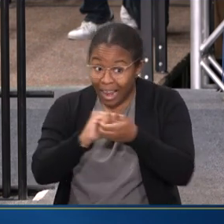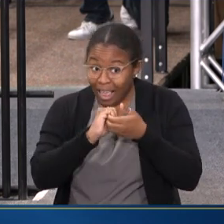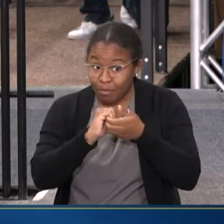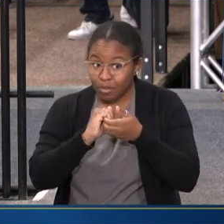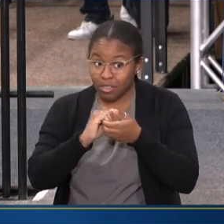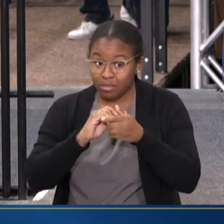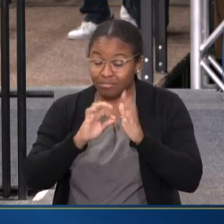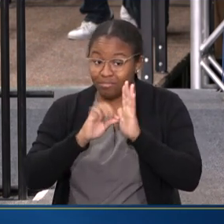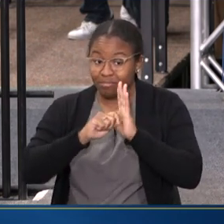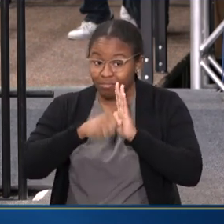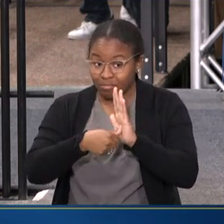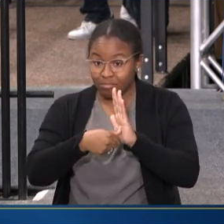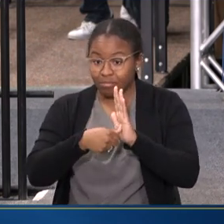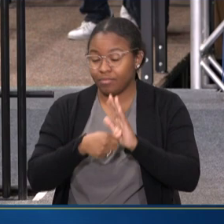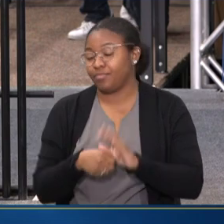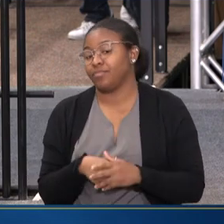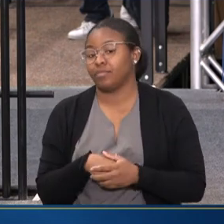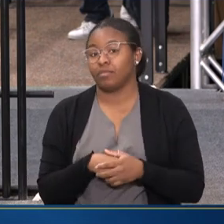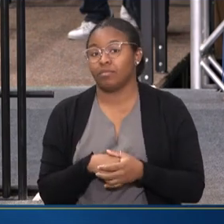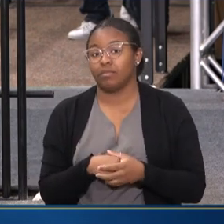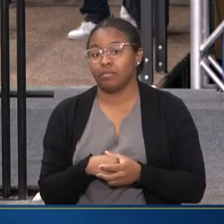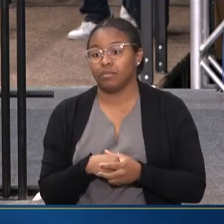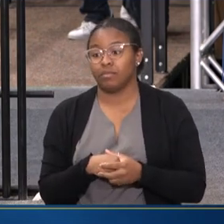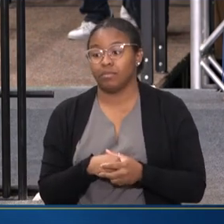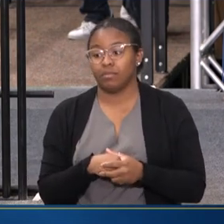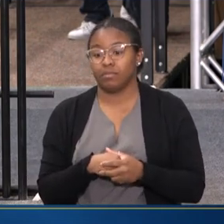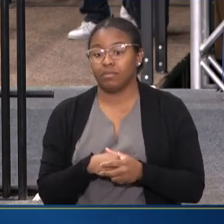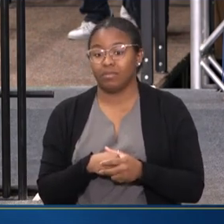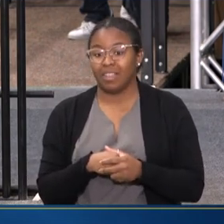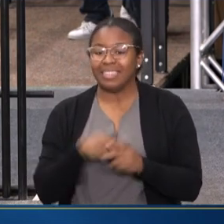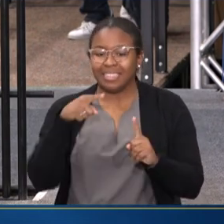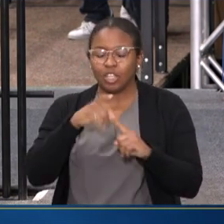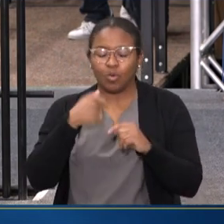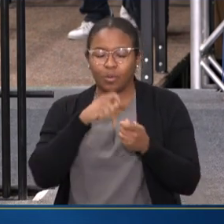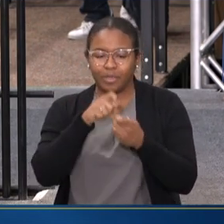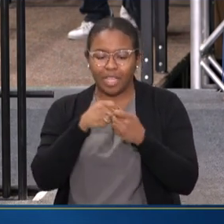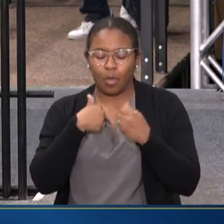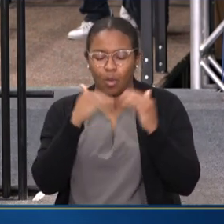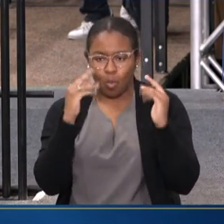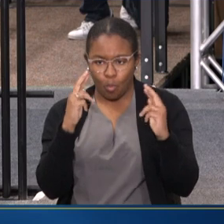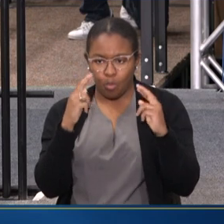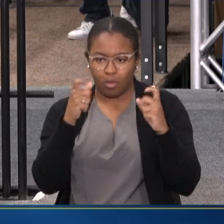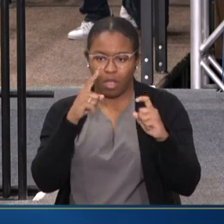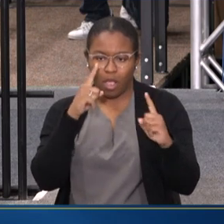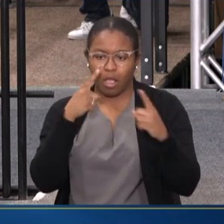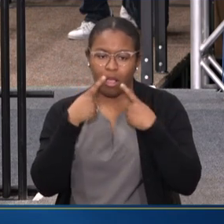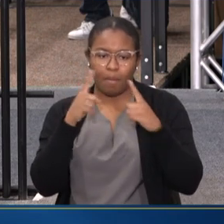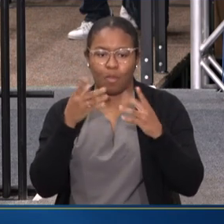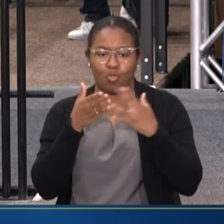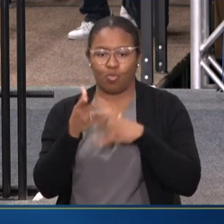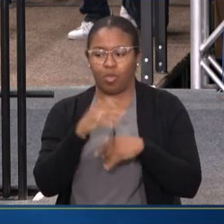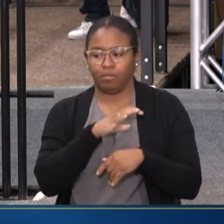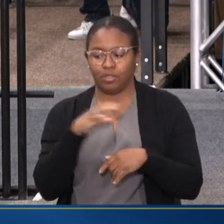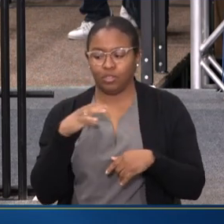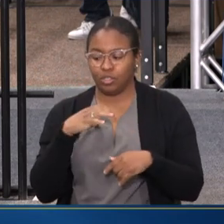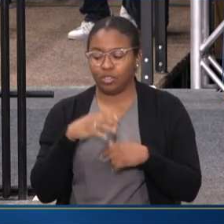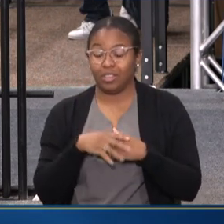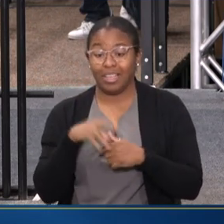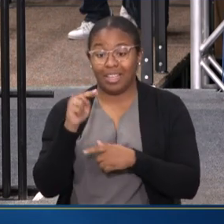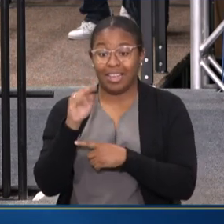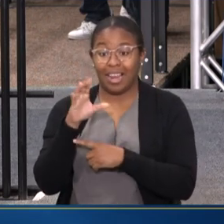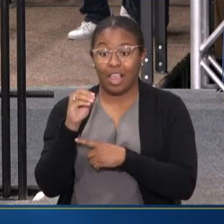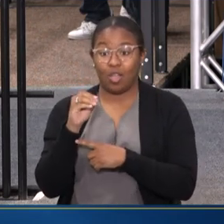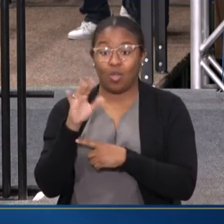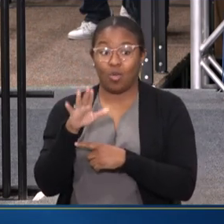folks. This is exactly what we hope to accomplish through the work of this new commission. NACO's